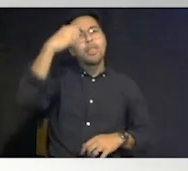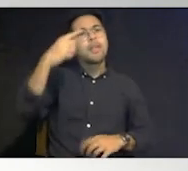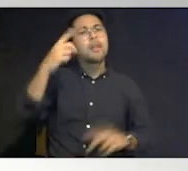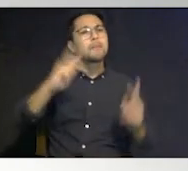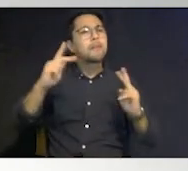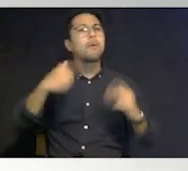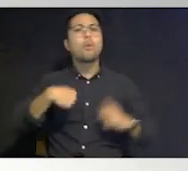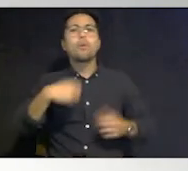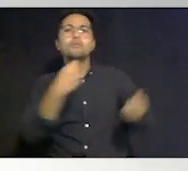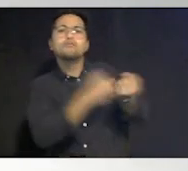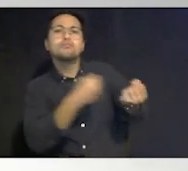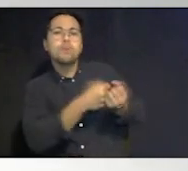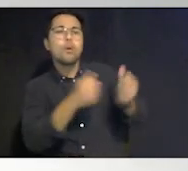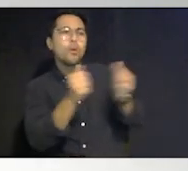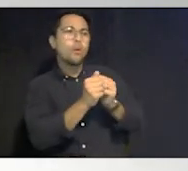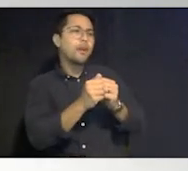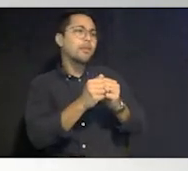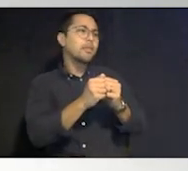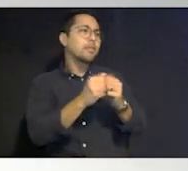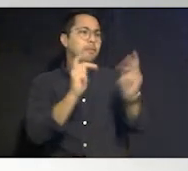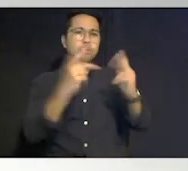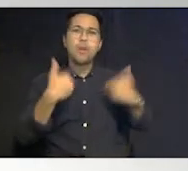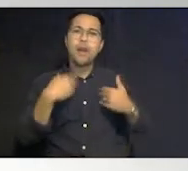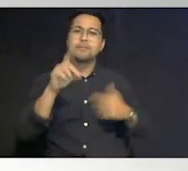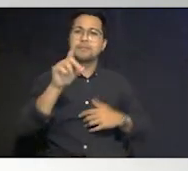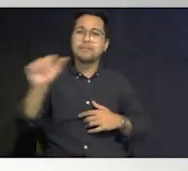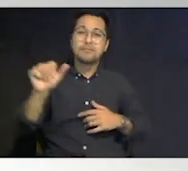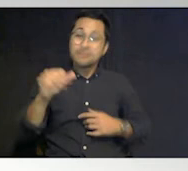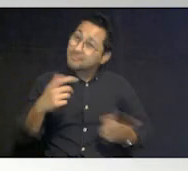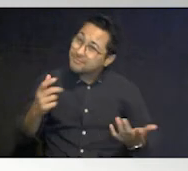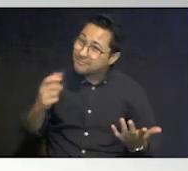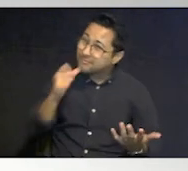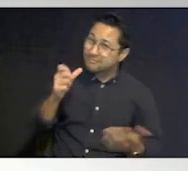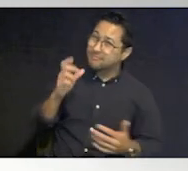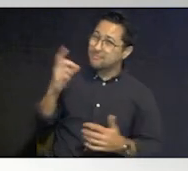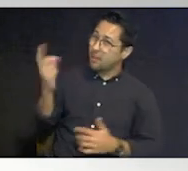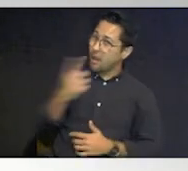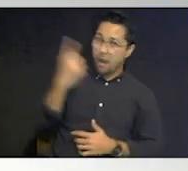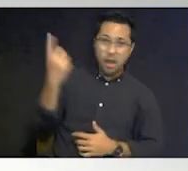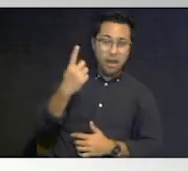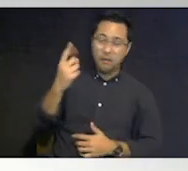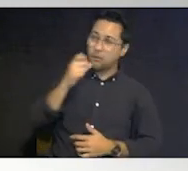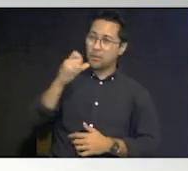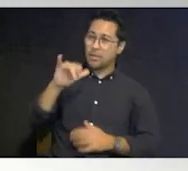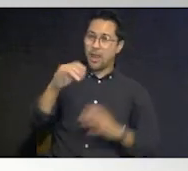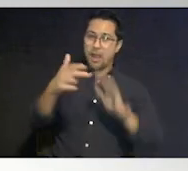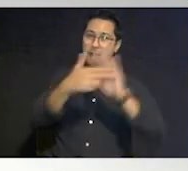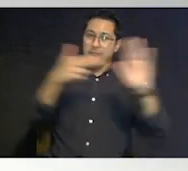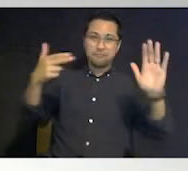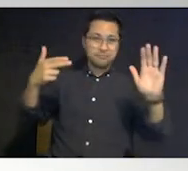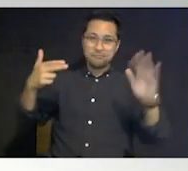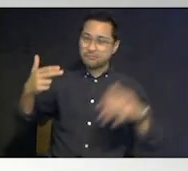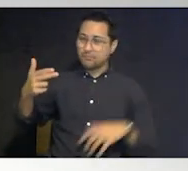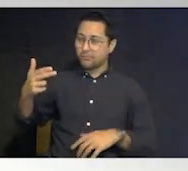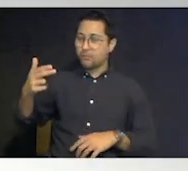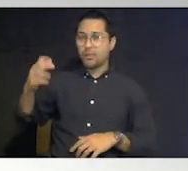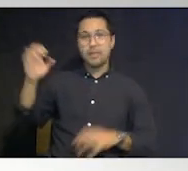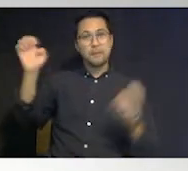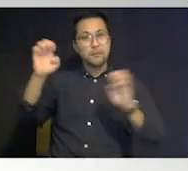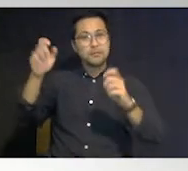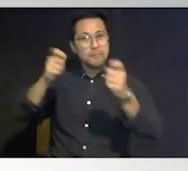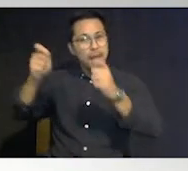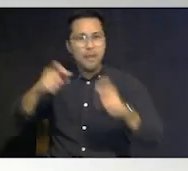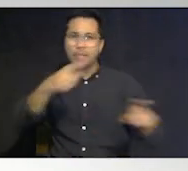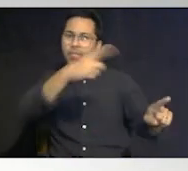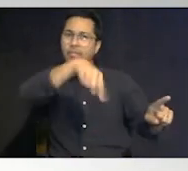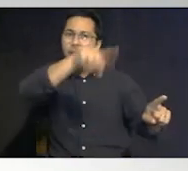we support with that have developmental disabilities and that's not always what emergency management in any given county is thinking they're also